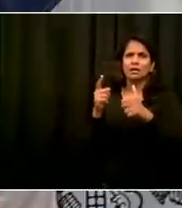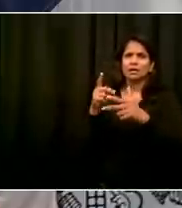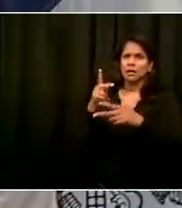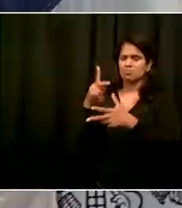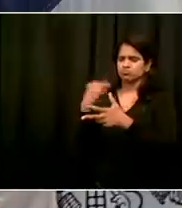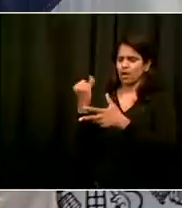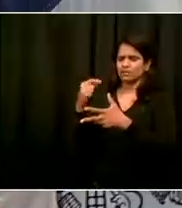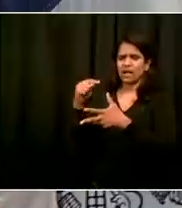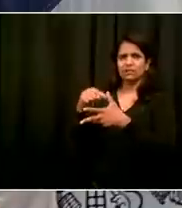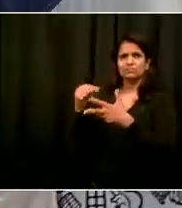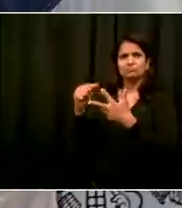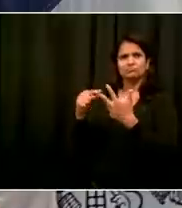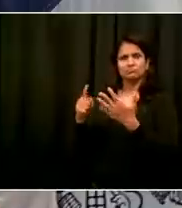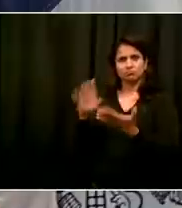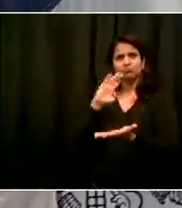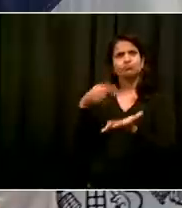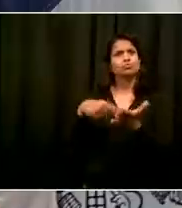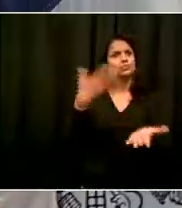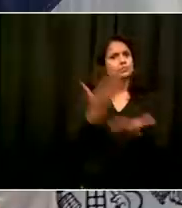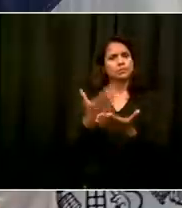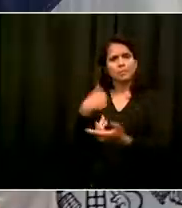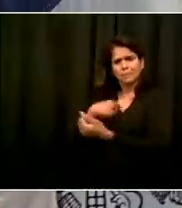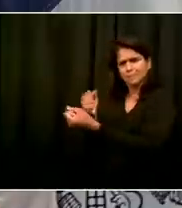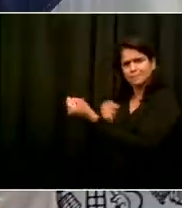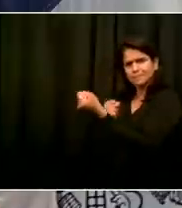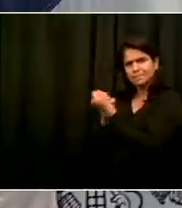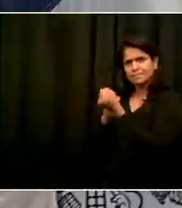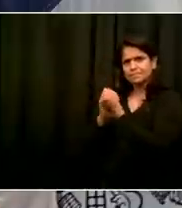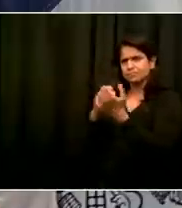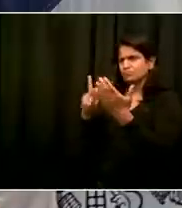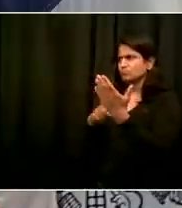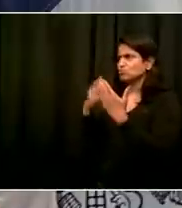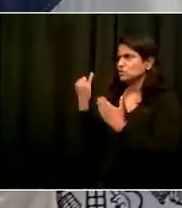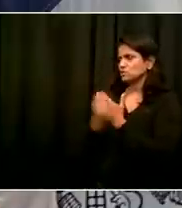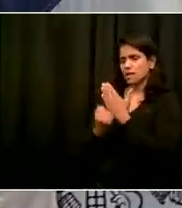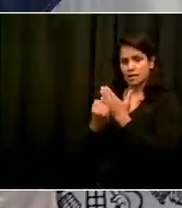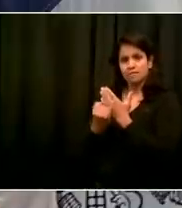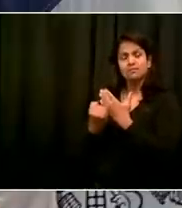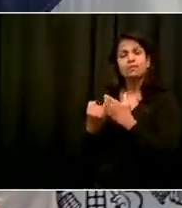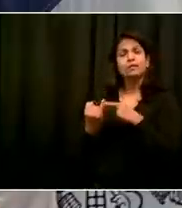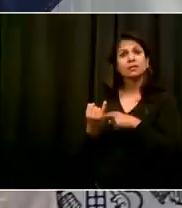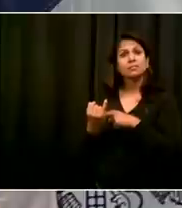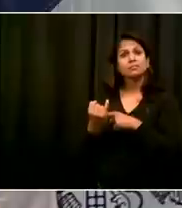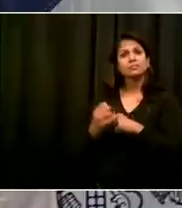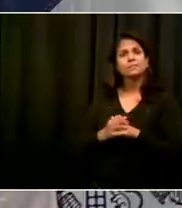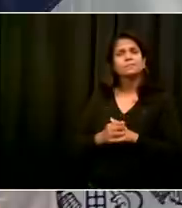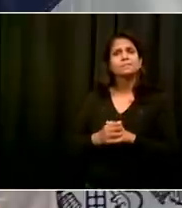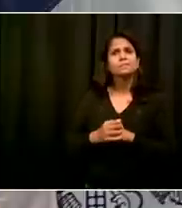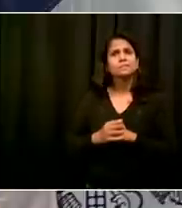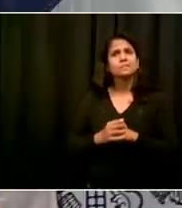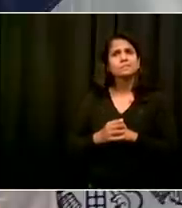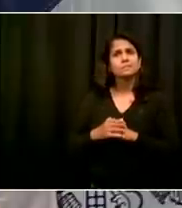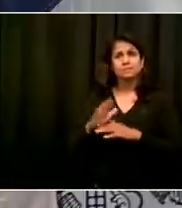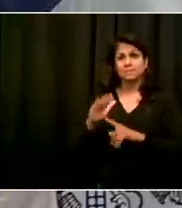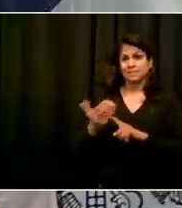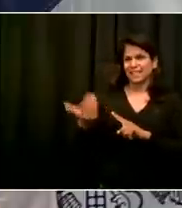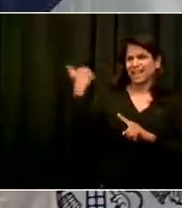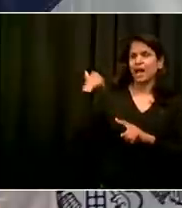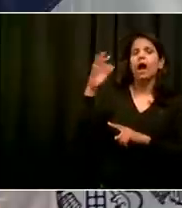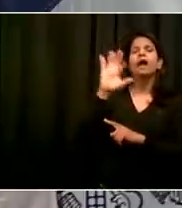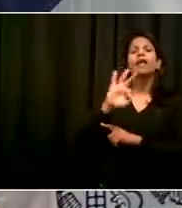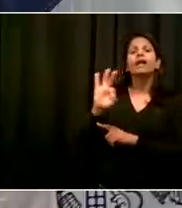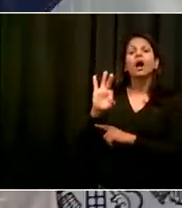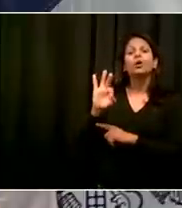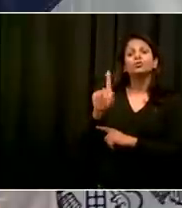fact in 1991, so during your mentor David Dinkins administration, the city conducted an analysis and an